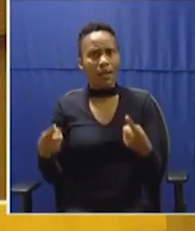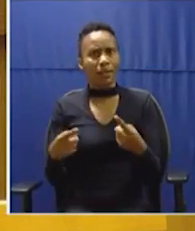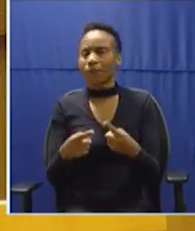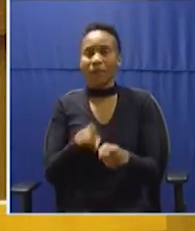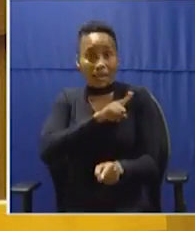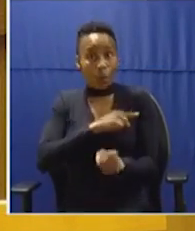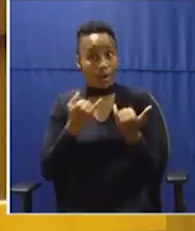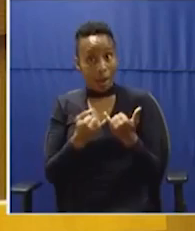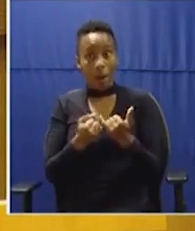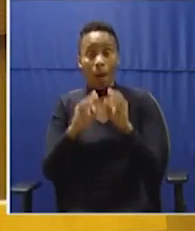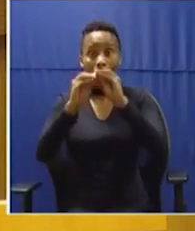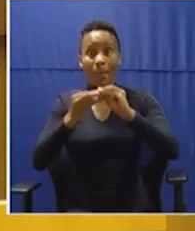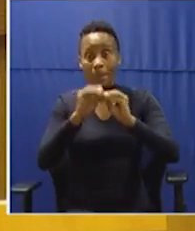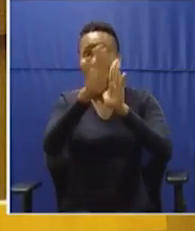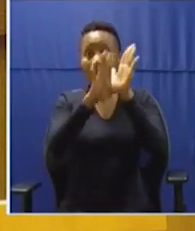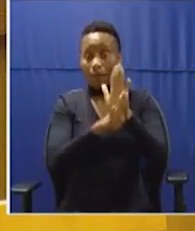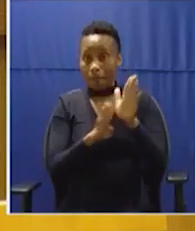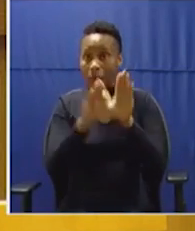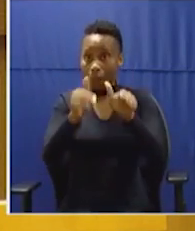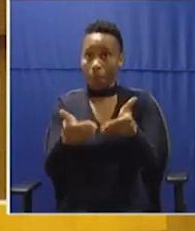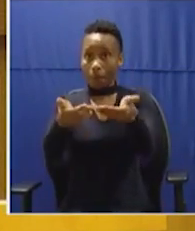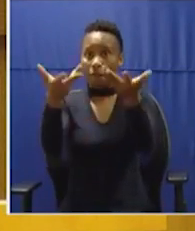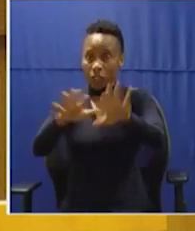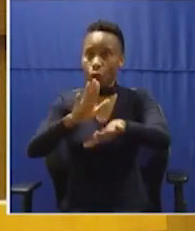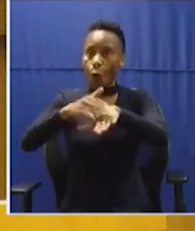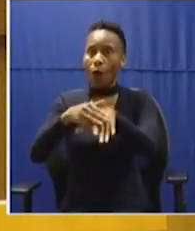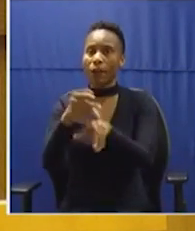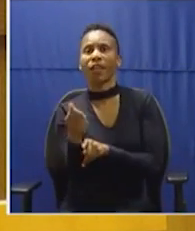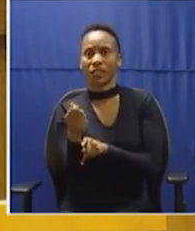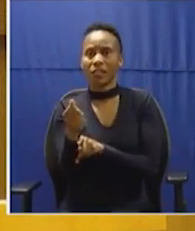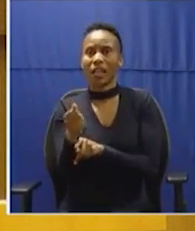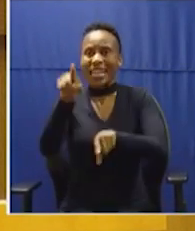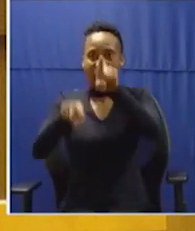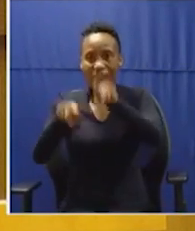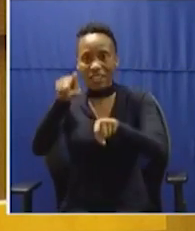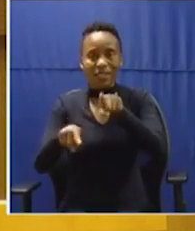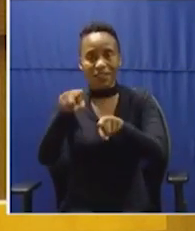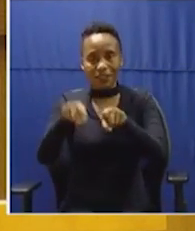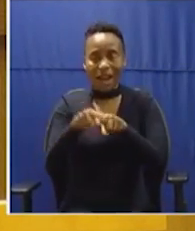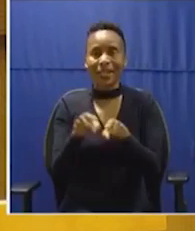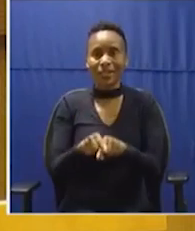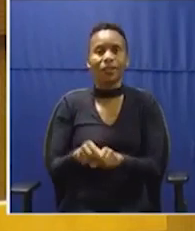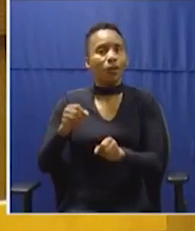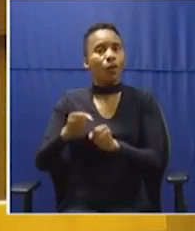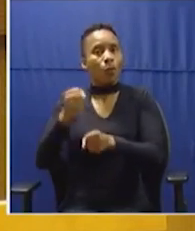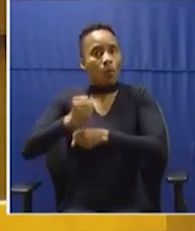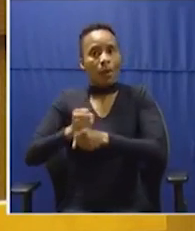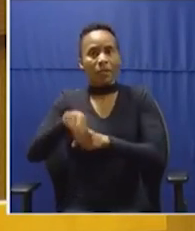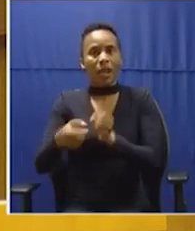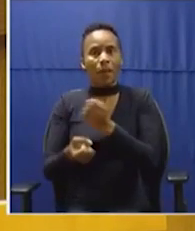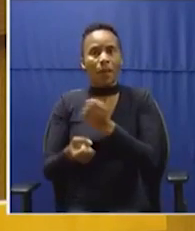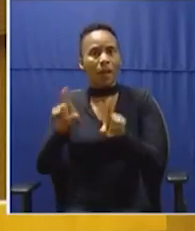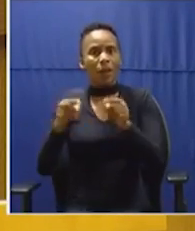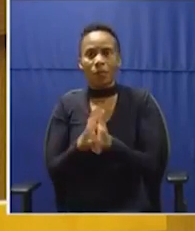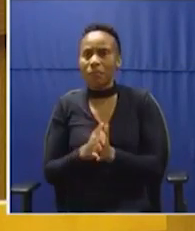bill as table in the Standing Committee on Finance. So that we have a diversified bank ownership in South Africa. We must not be